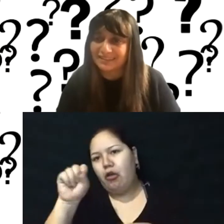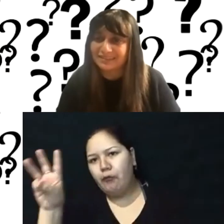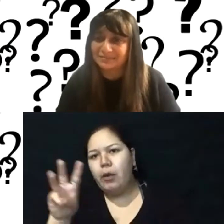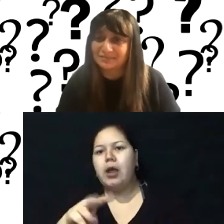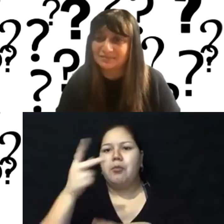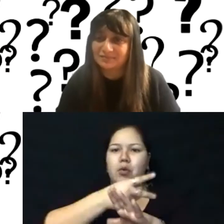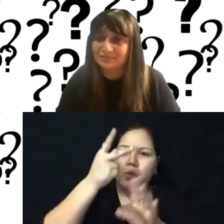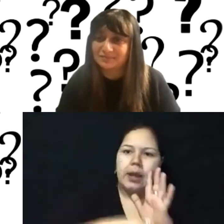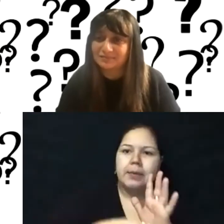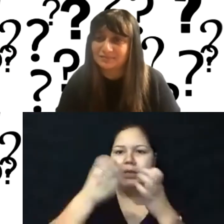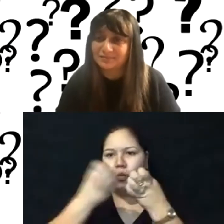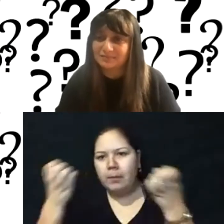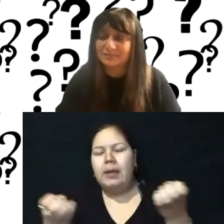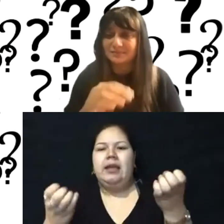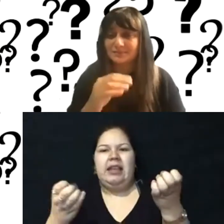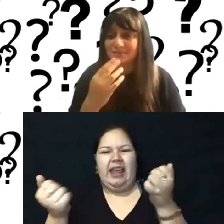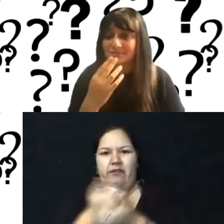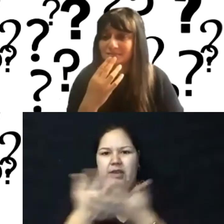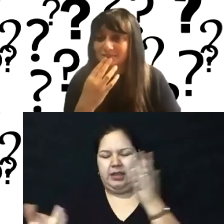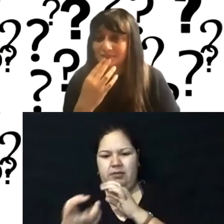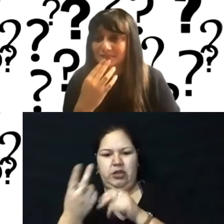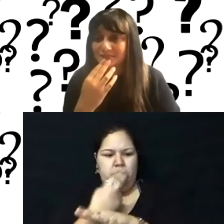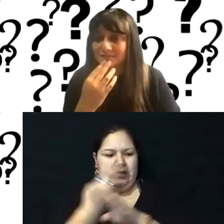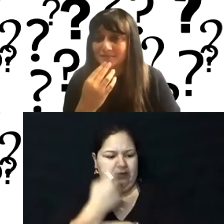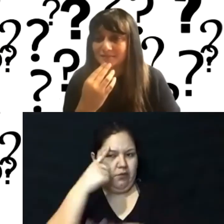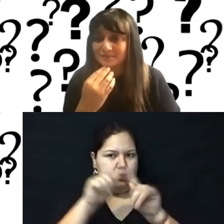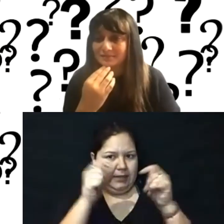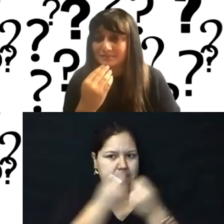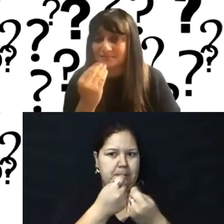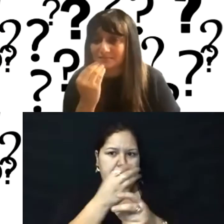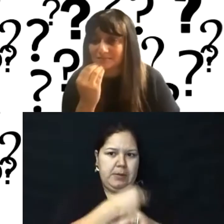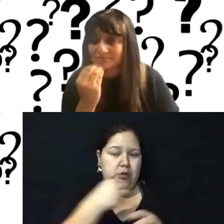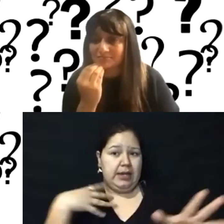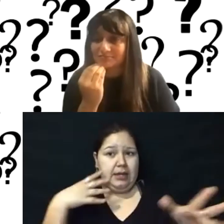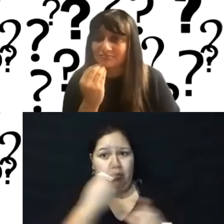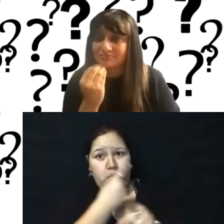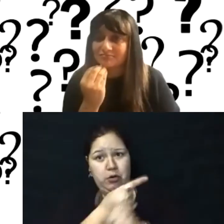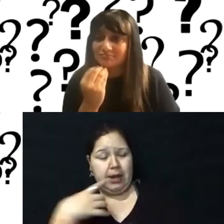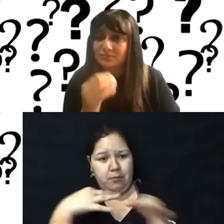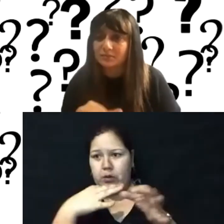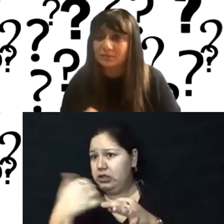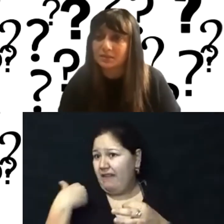programs, equipment synced amongst our team members and appropriate upgrades. Any recommendations?